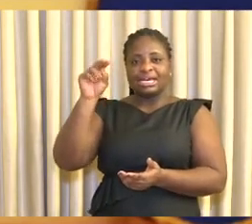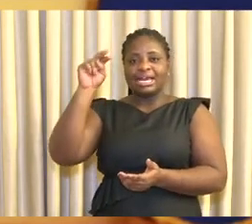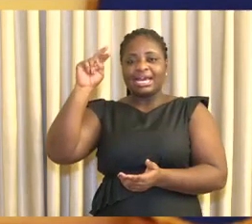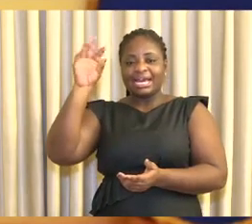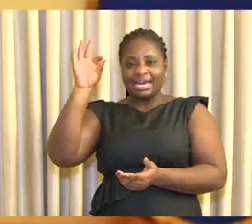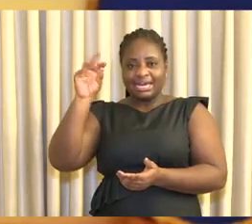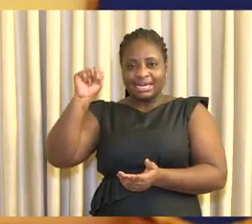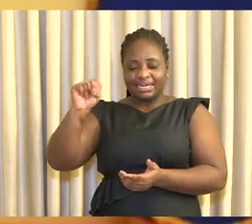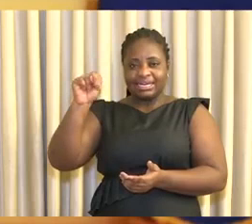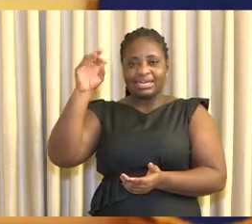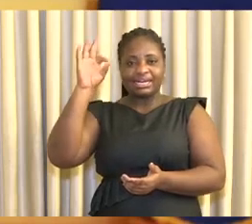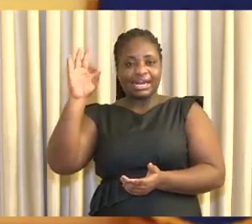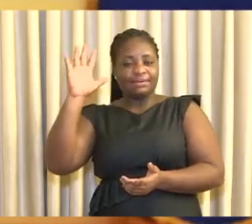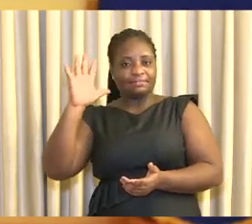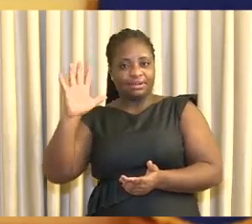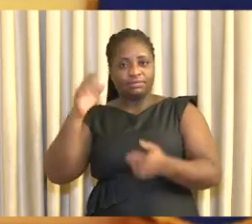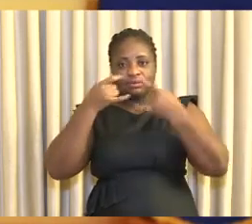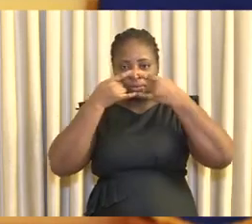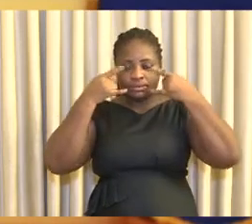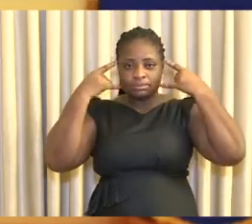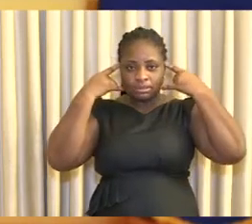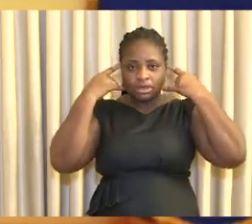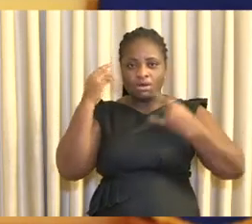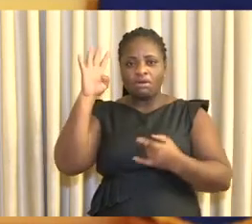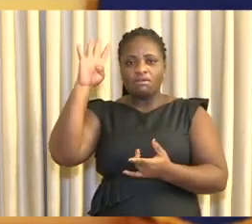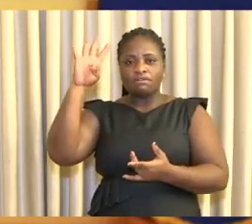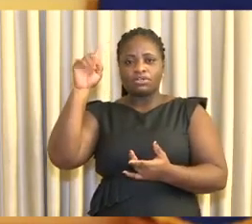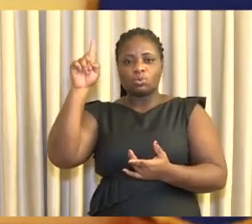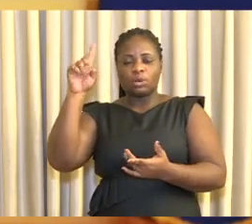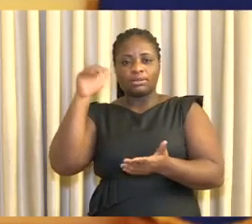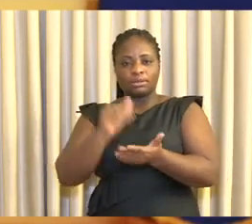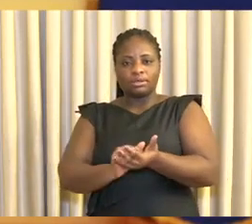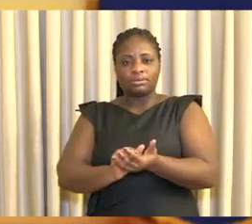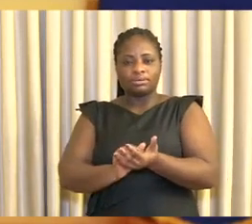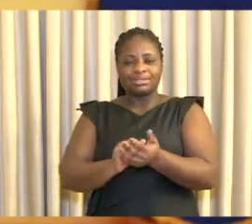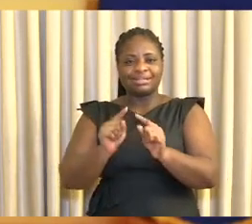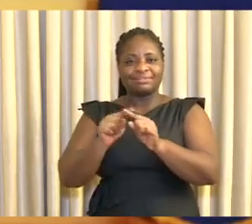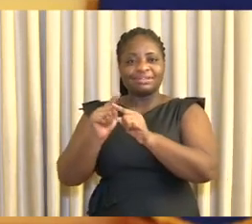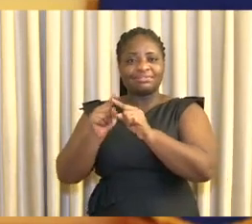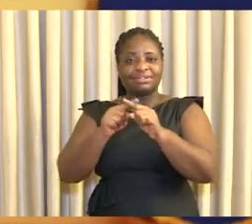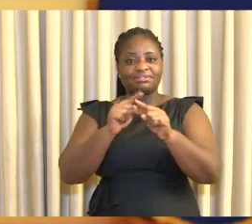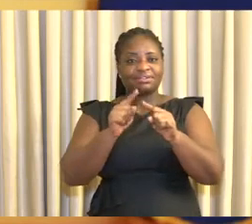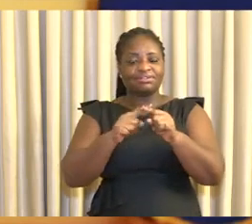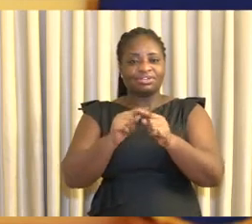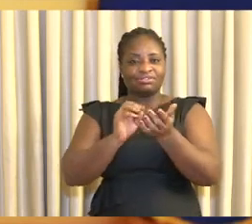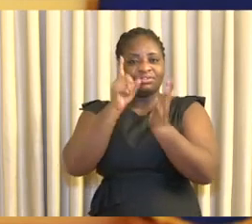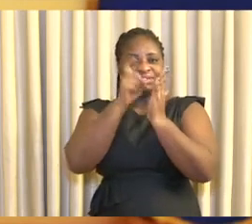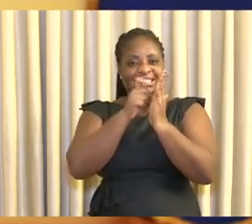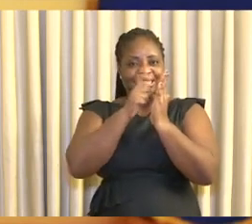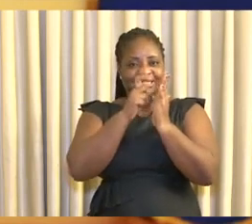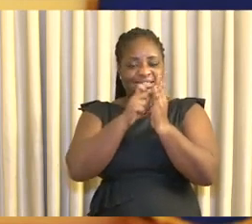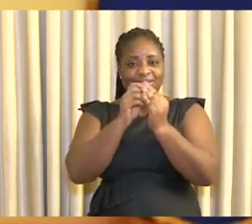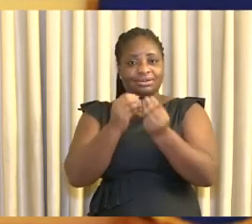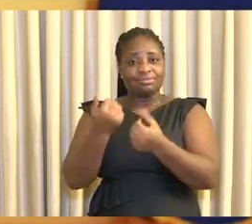masks, 41,117 varying sizes of sanitizers have